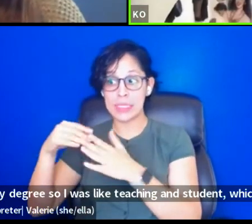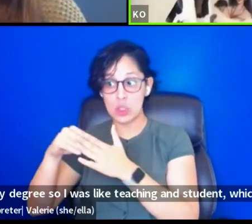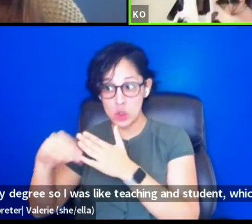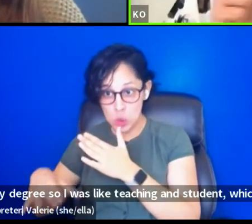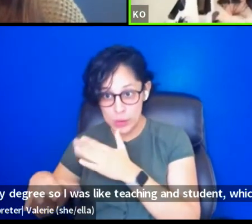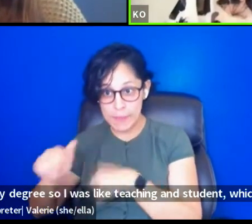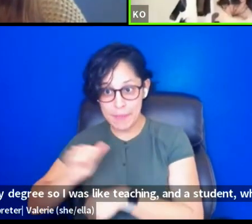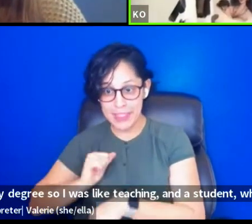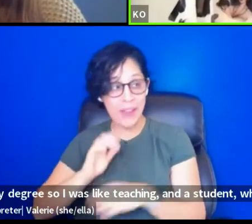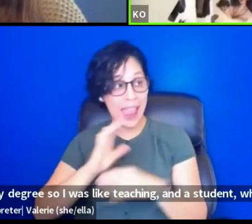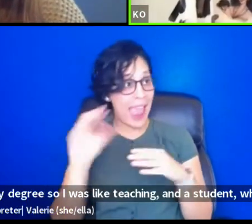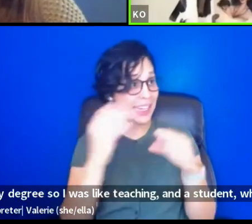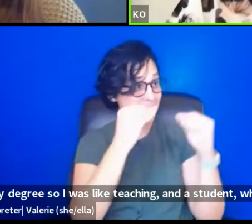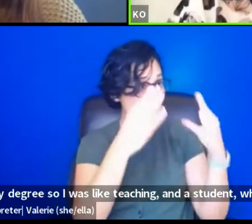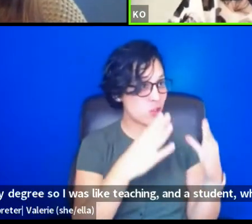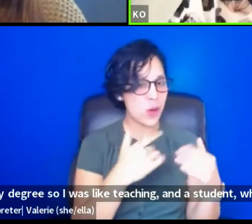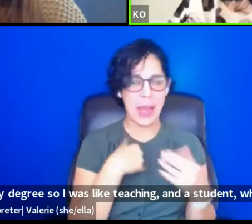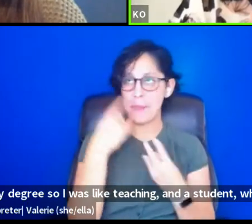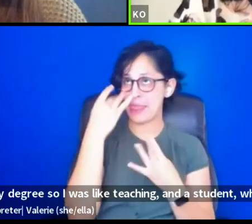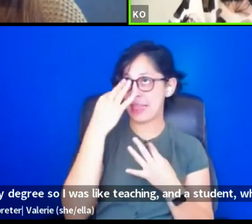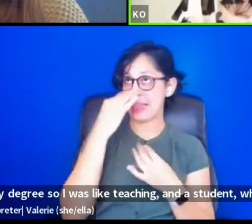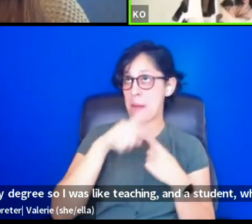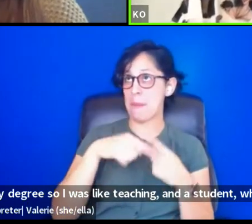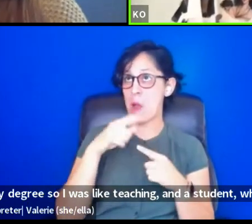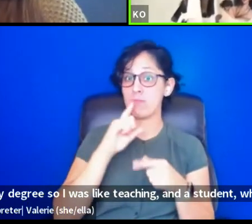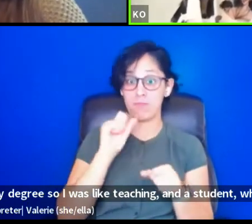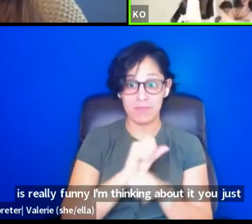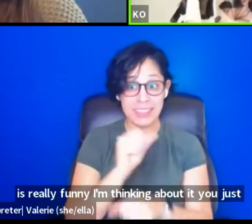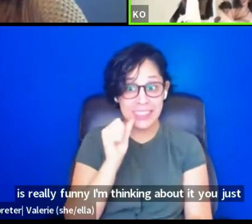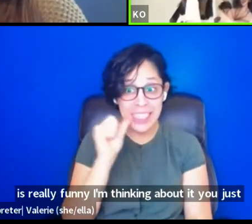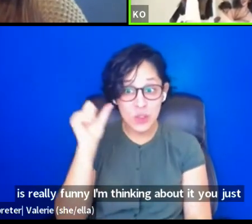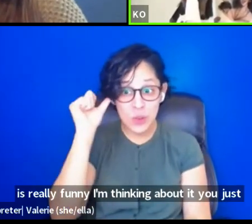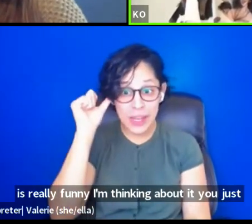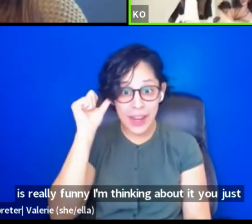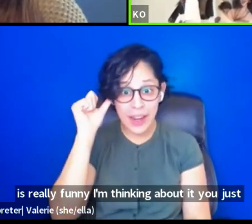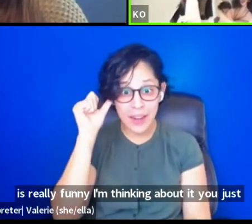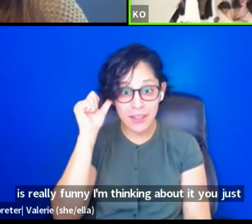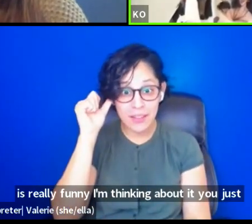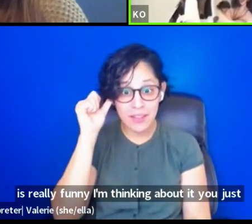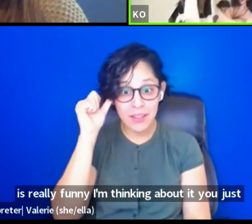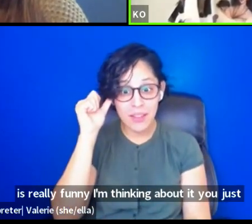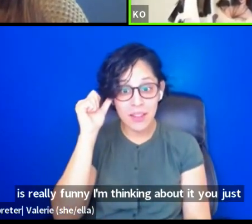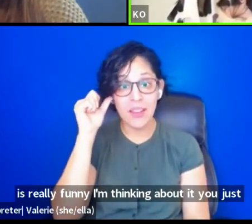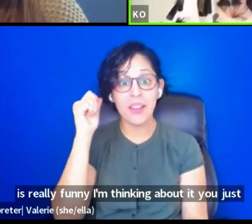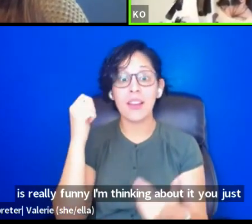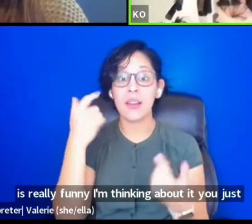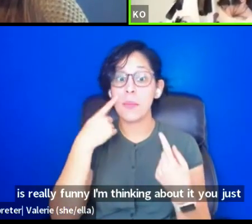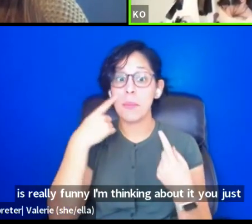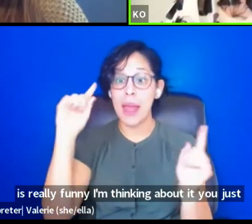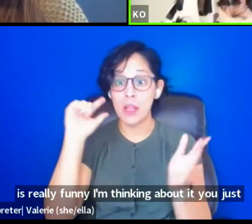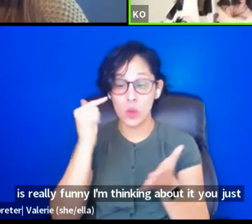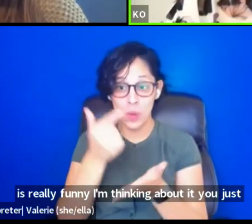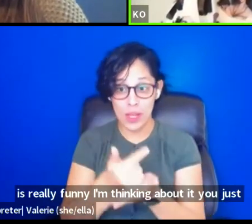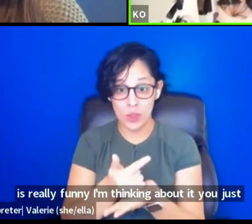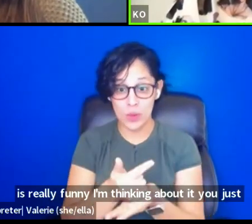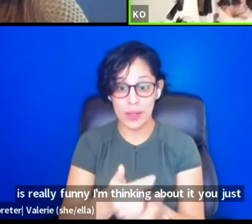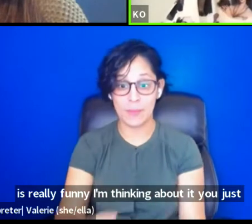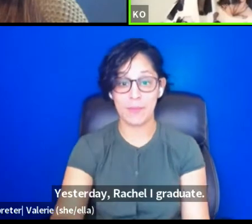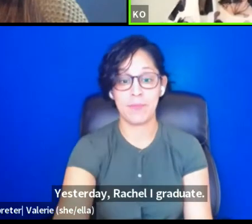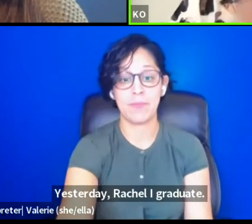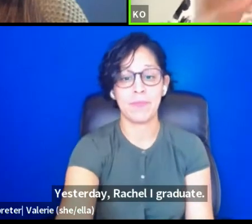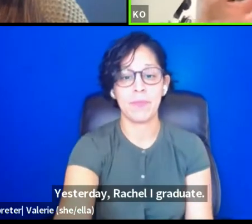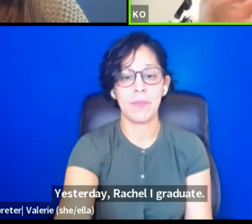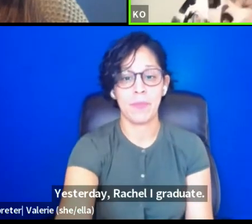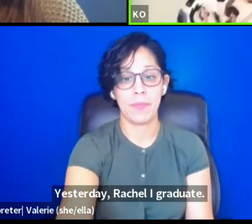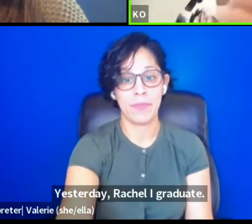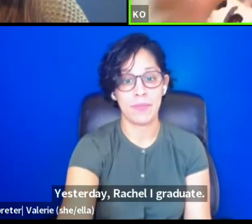about it just yesterday, Rachel, I, I applied to graduate. Um, so